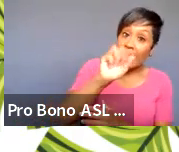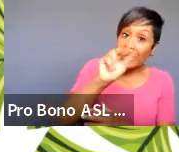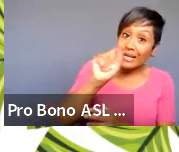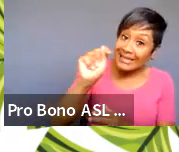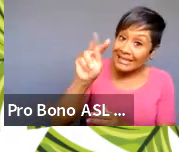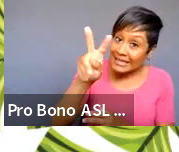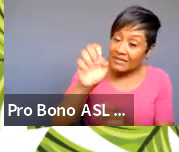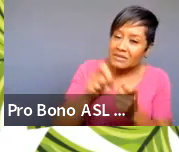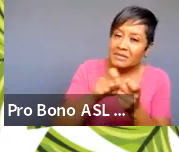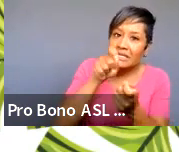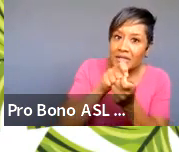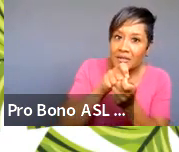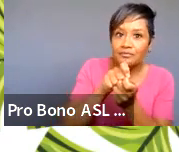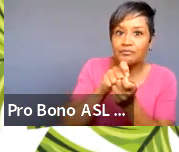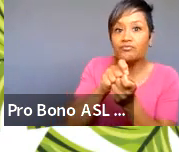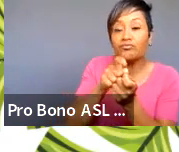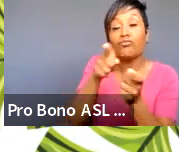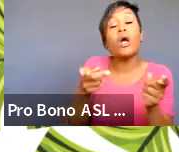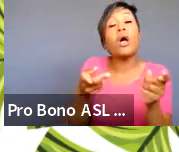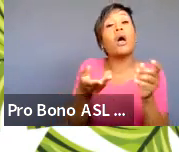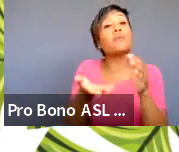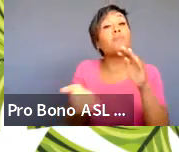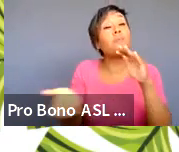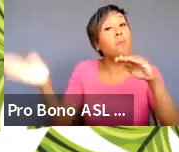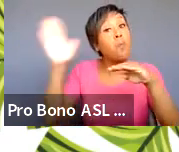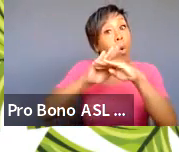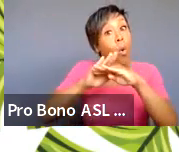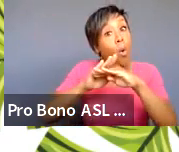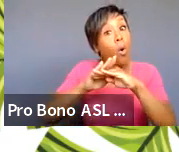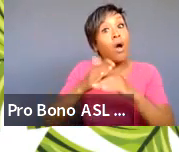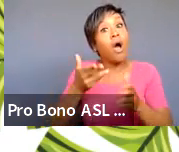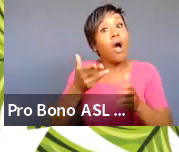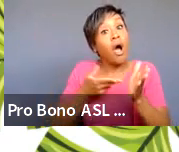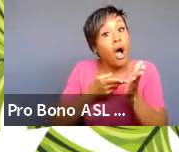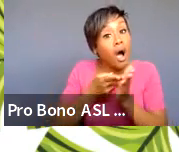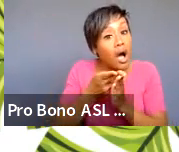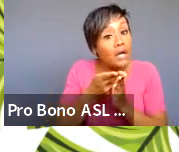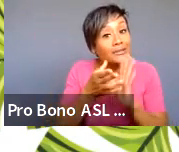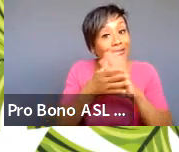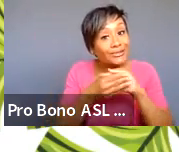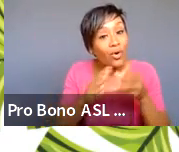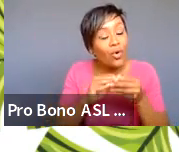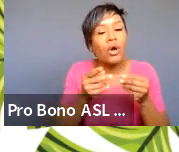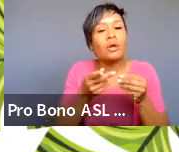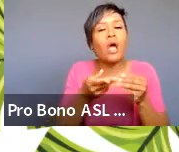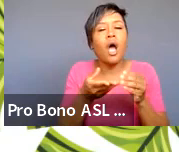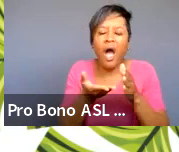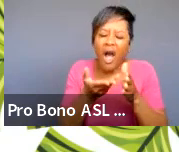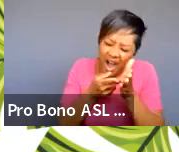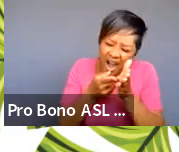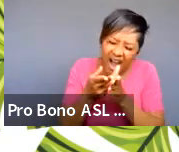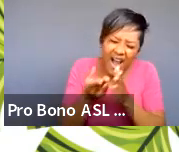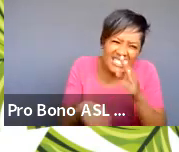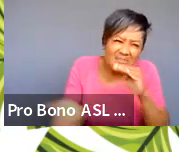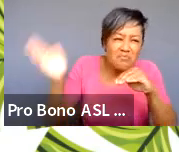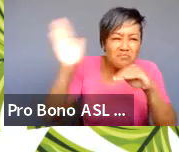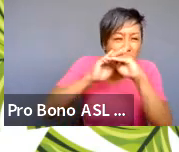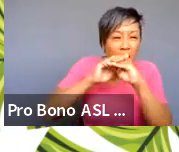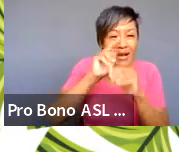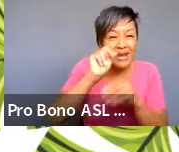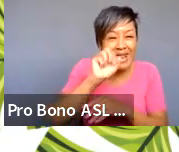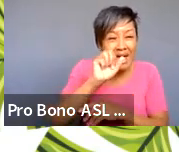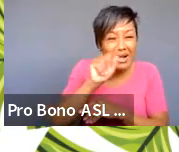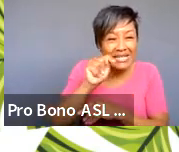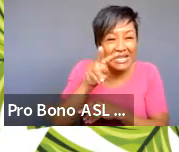and the more honest you are with the story that you want to tell the more honest you are with the narrative the more